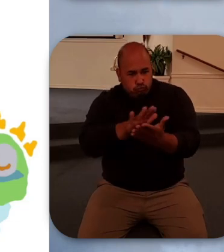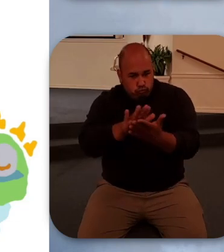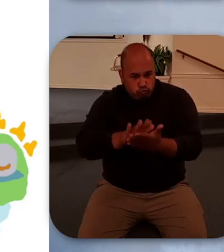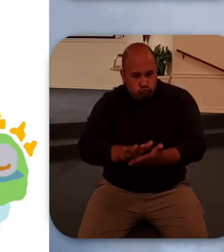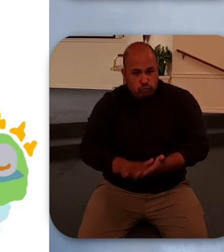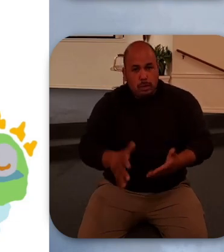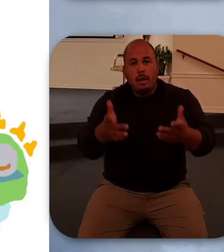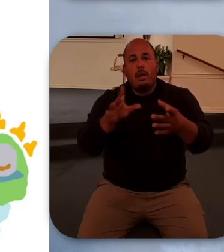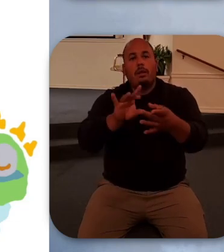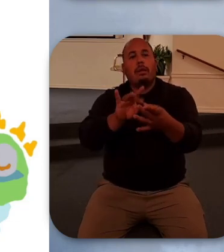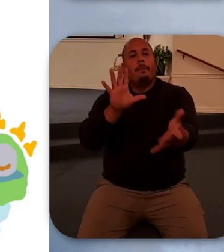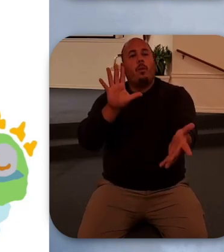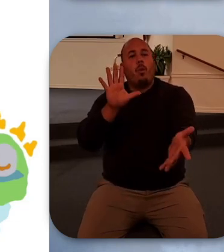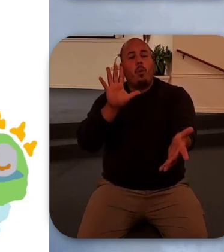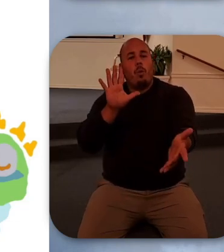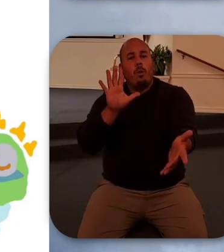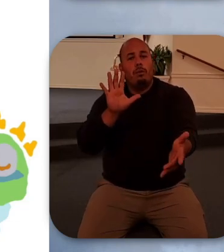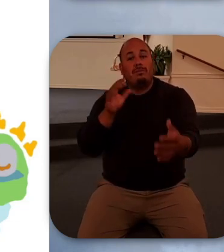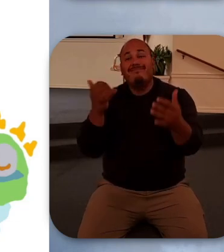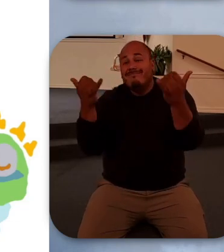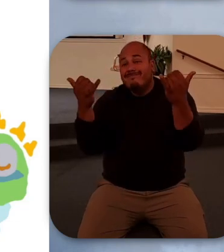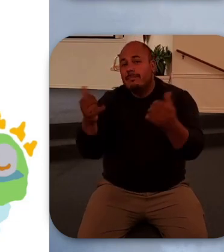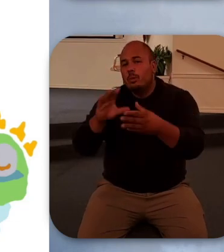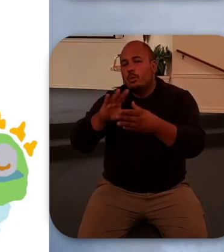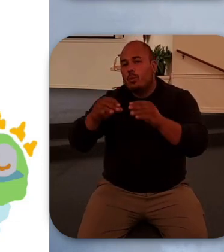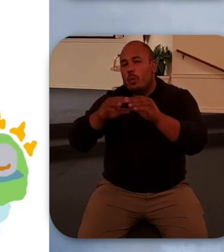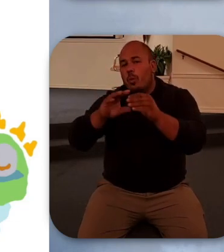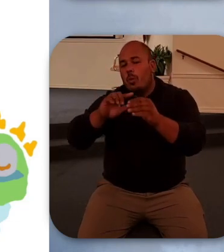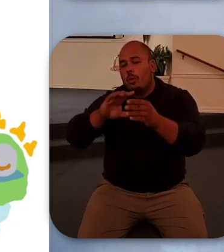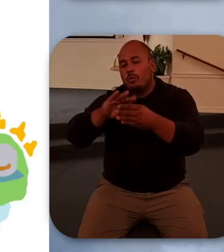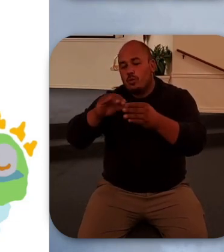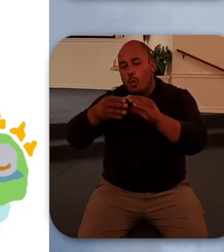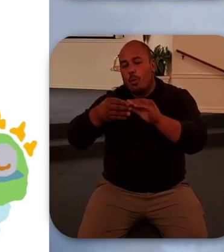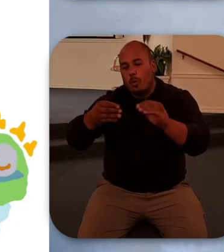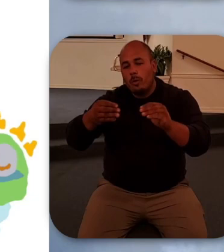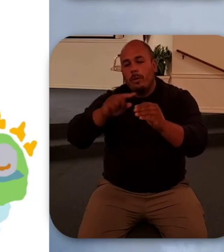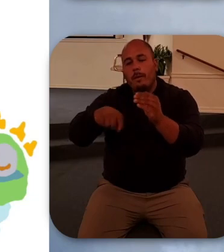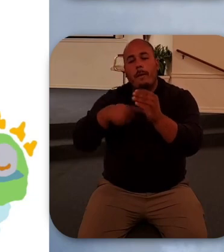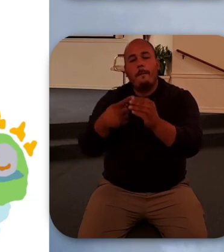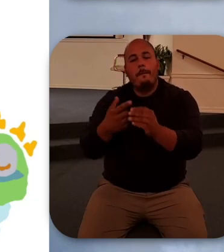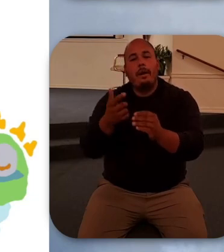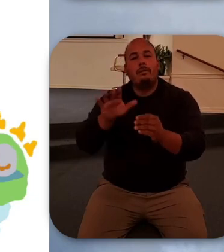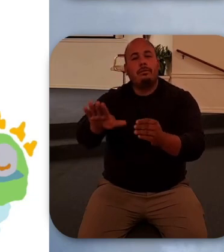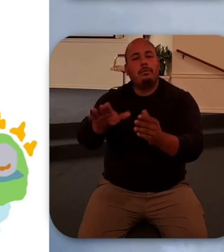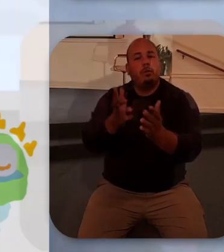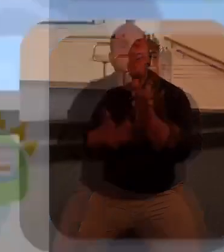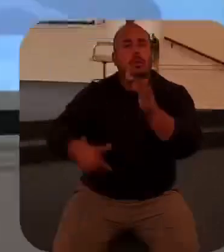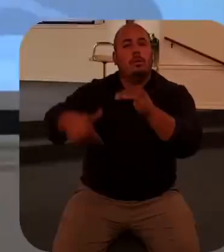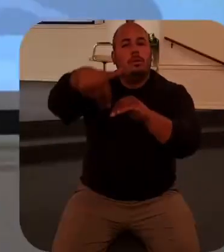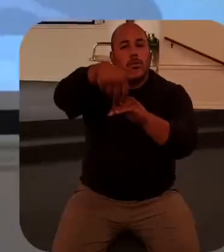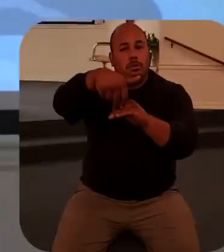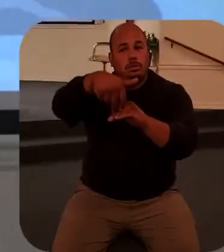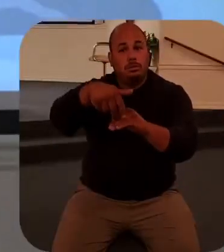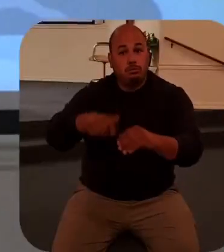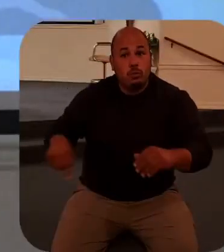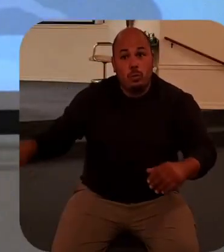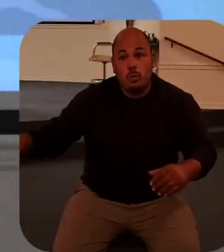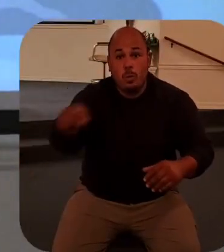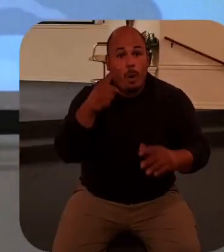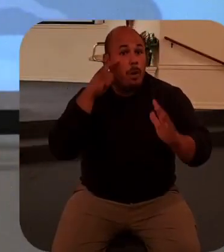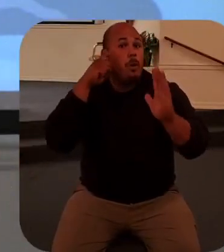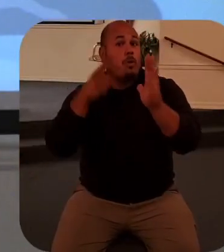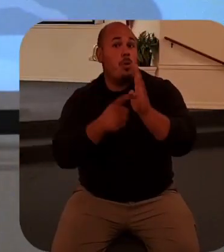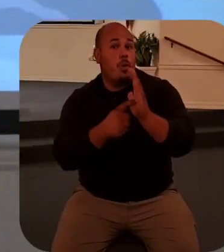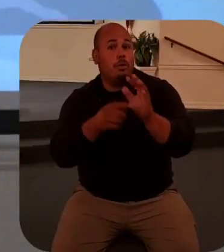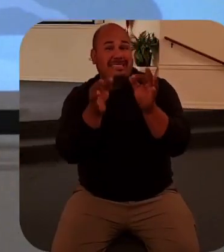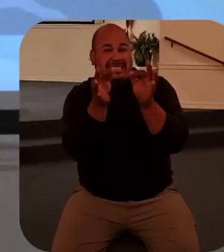The story of the resurrection of Lazarus. One of Jesus' greatest miracles. Did you catch the shortest verse in the